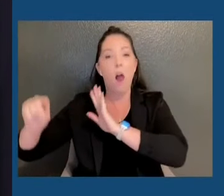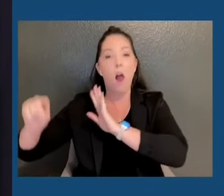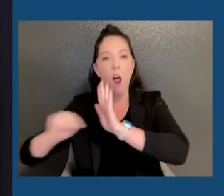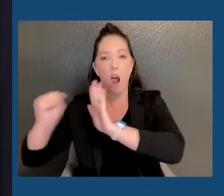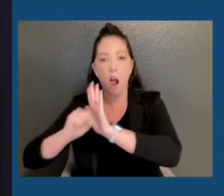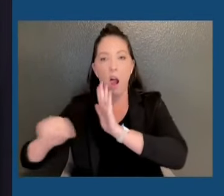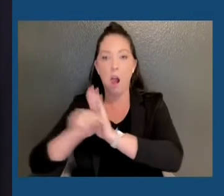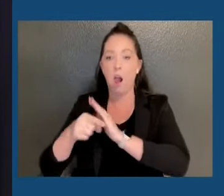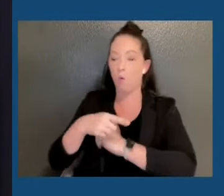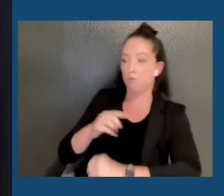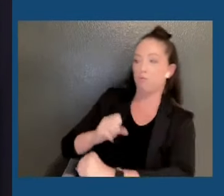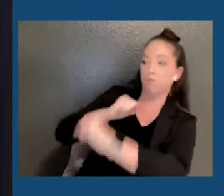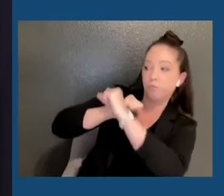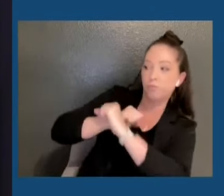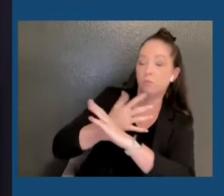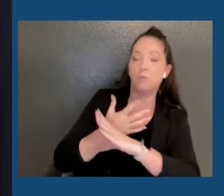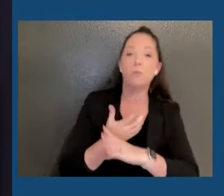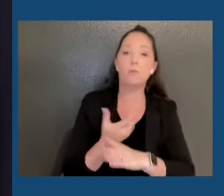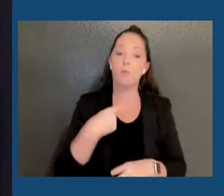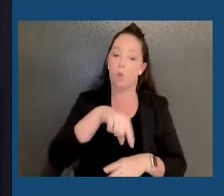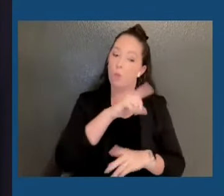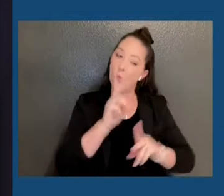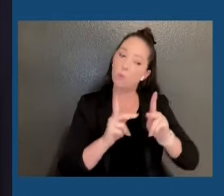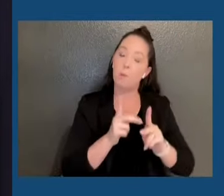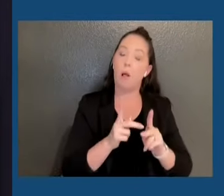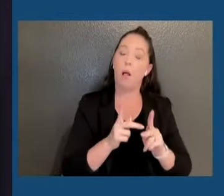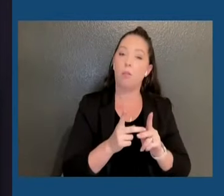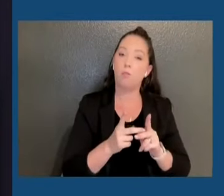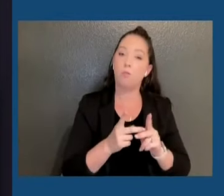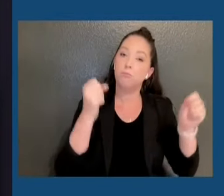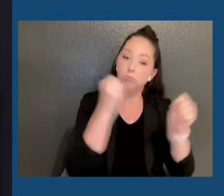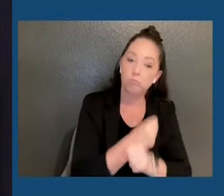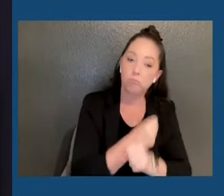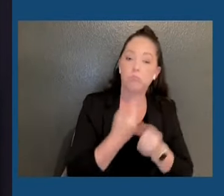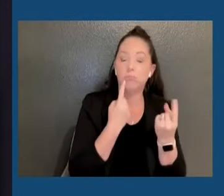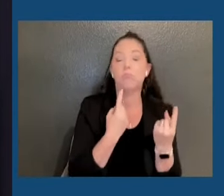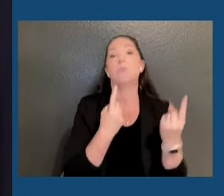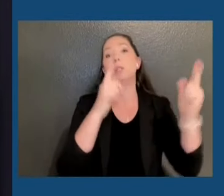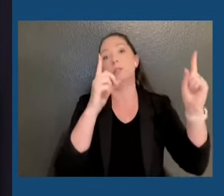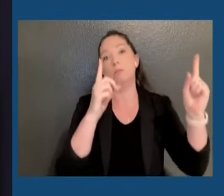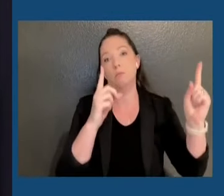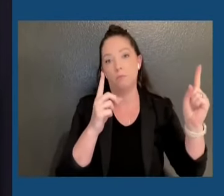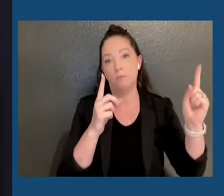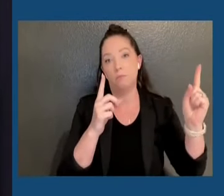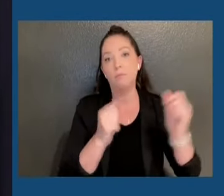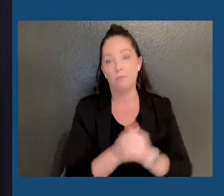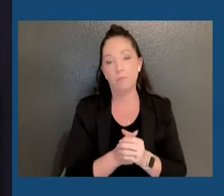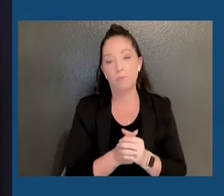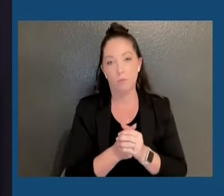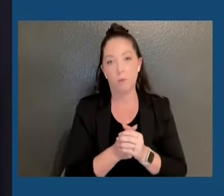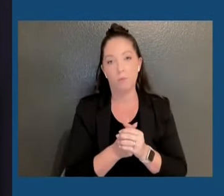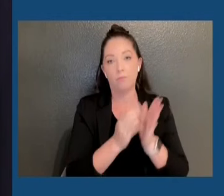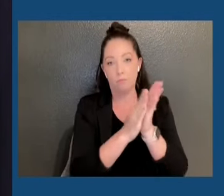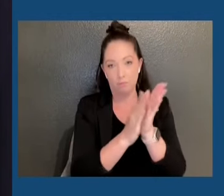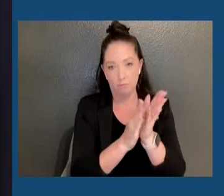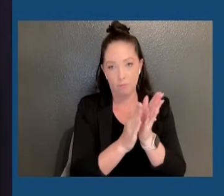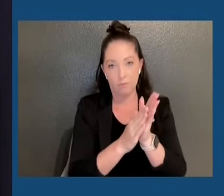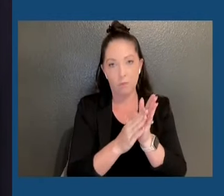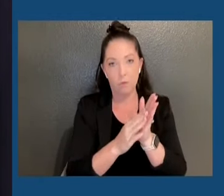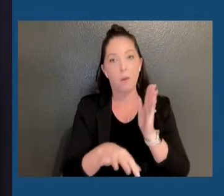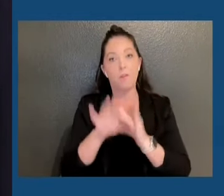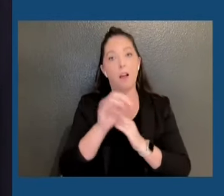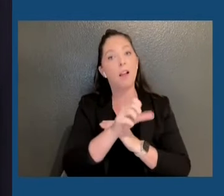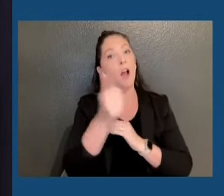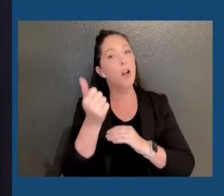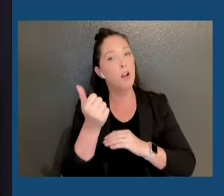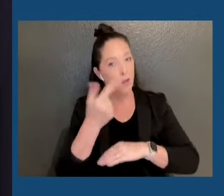these were the true champions who fought and persevered. I want to give credit to all of them. We'll find another occasion, not this particular